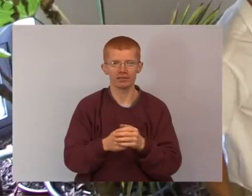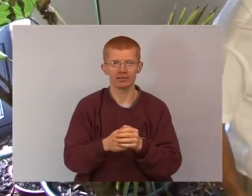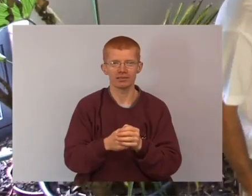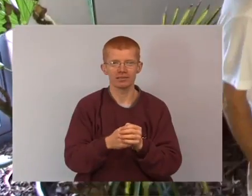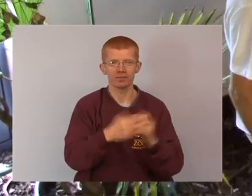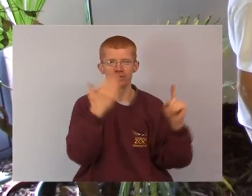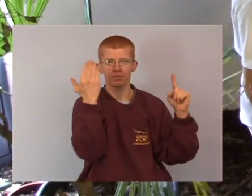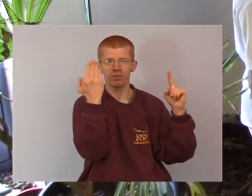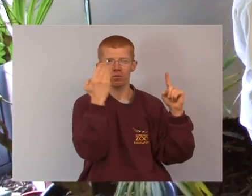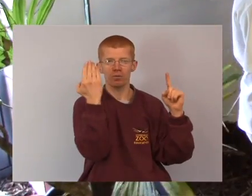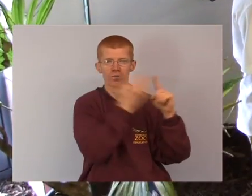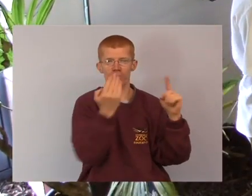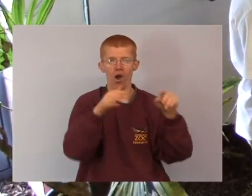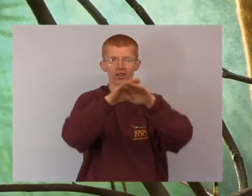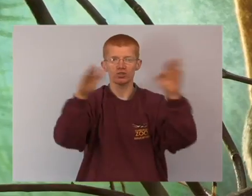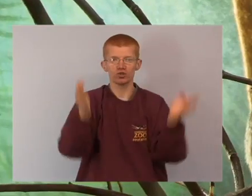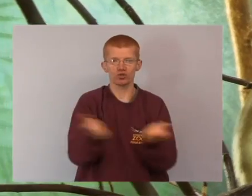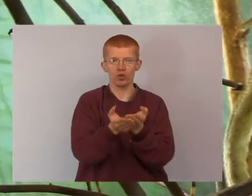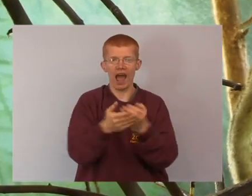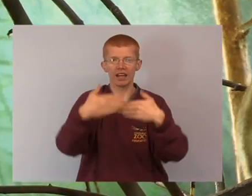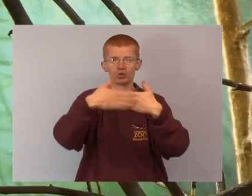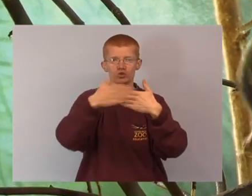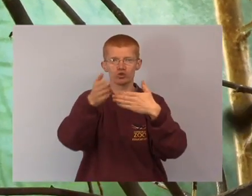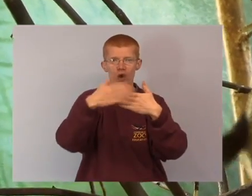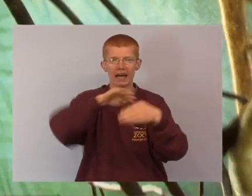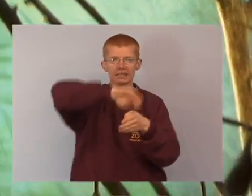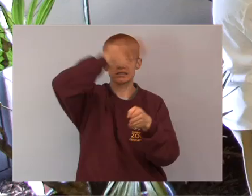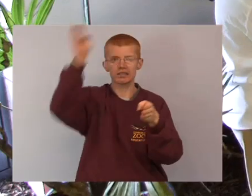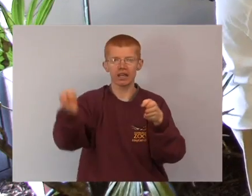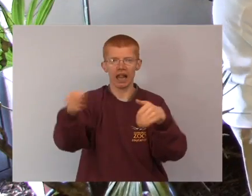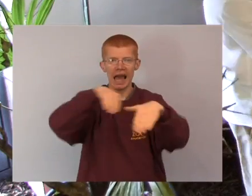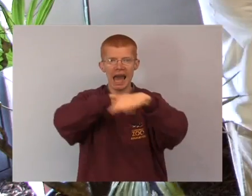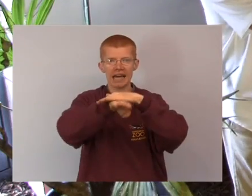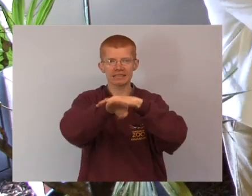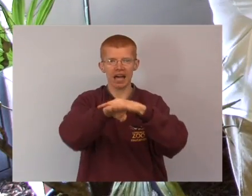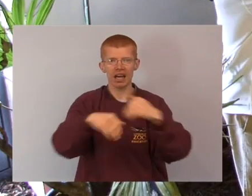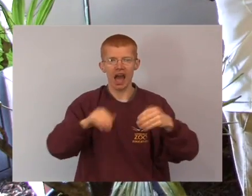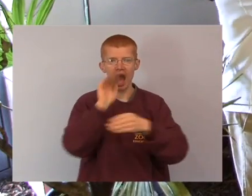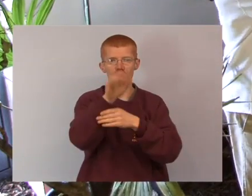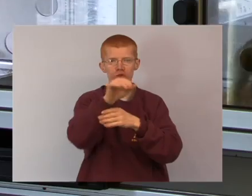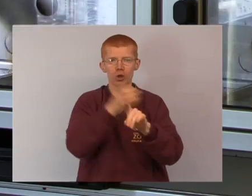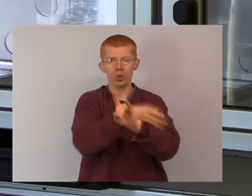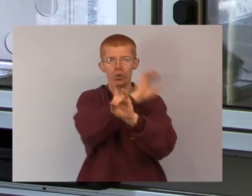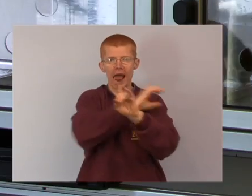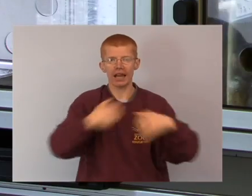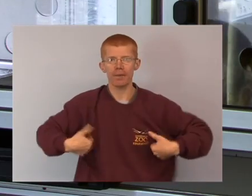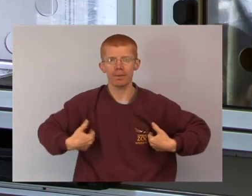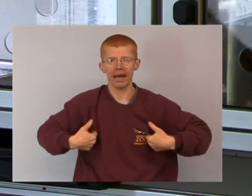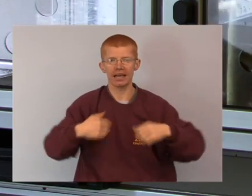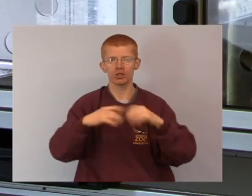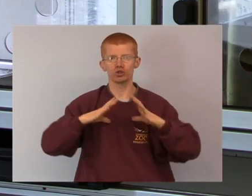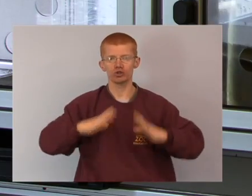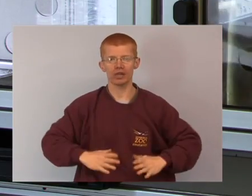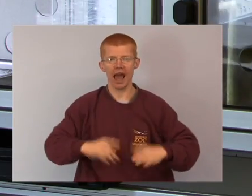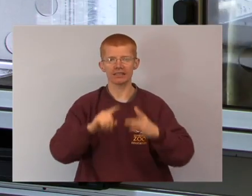cubicles for the squirrel monkeys and what these do is connect the outer area with their inner rooms so this is